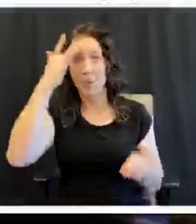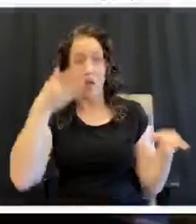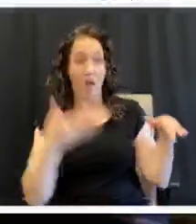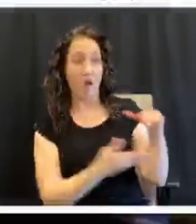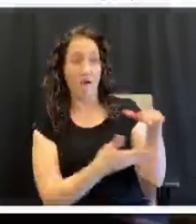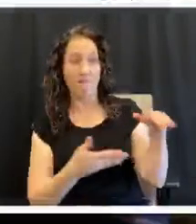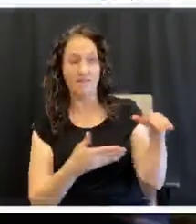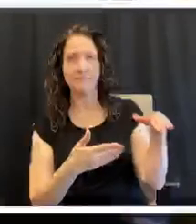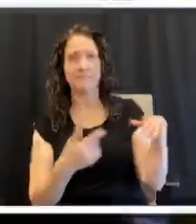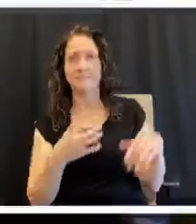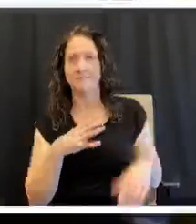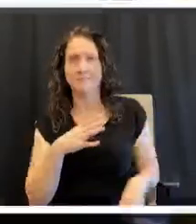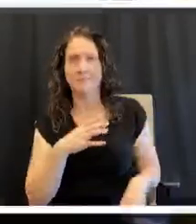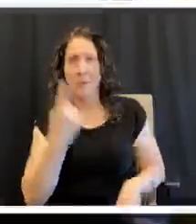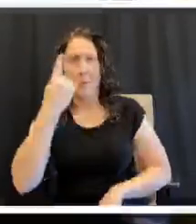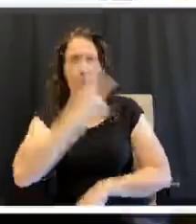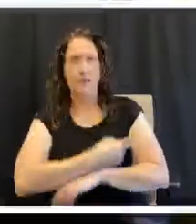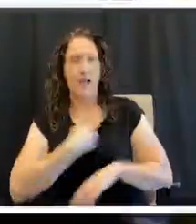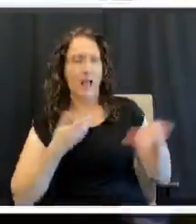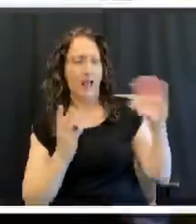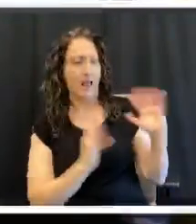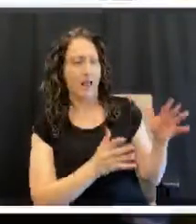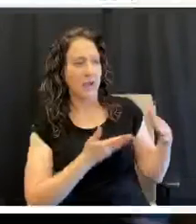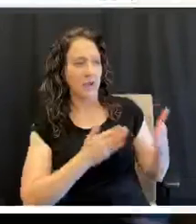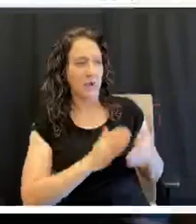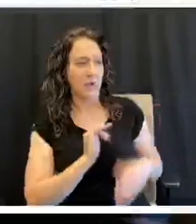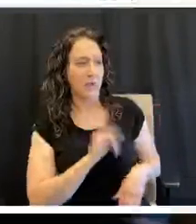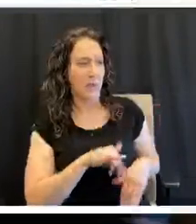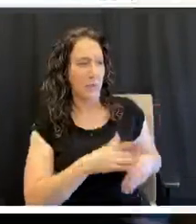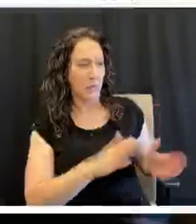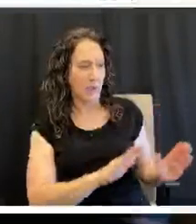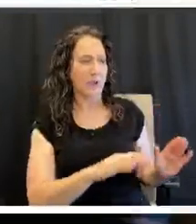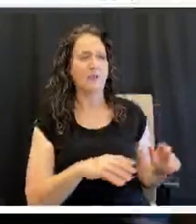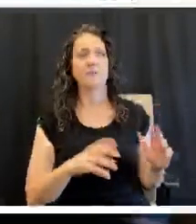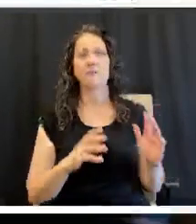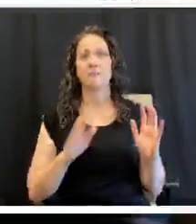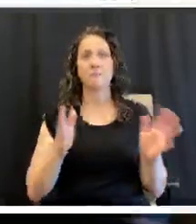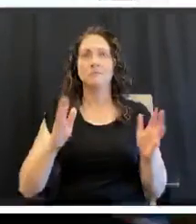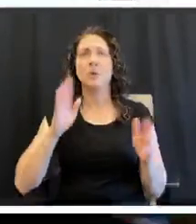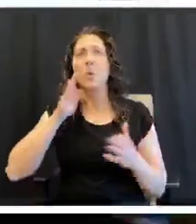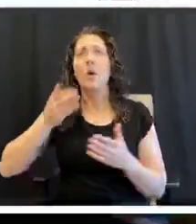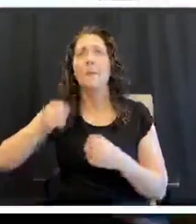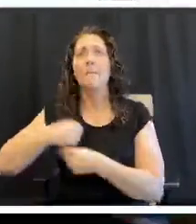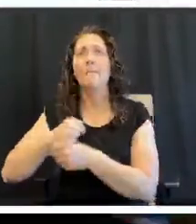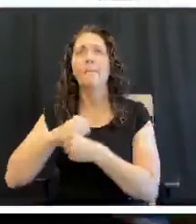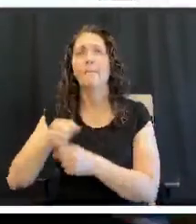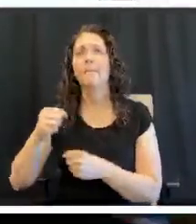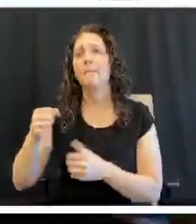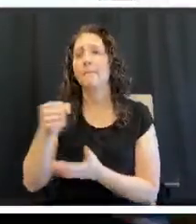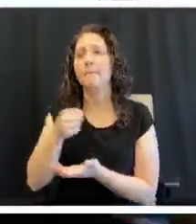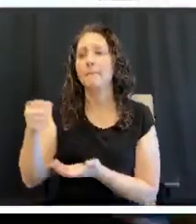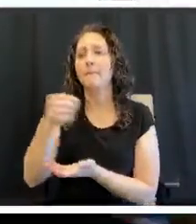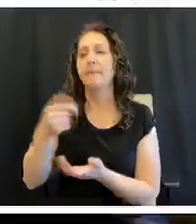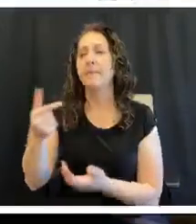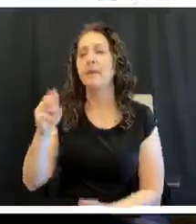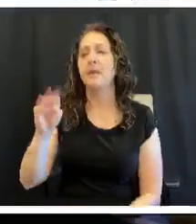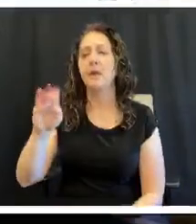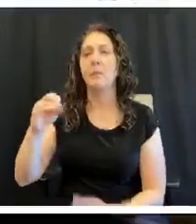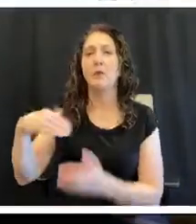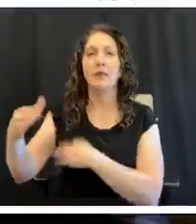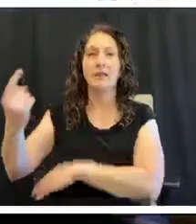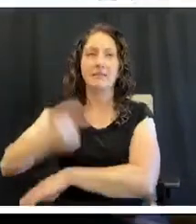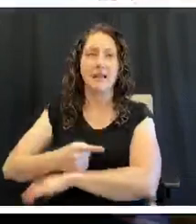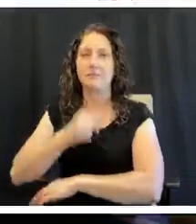it that way one day and make my gumbo the next day because I can cool it down, and it doesn't need refrigeration after that.